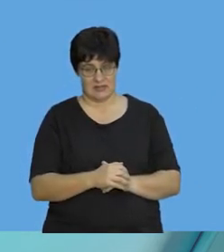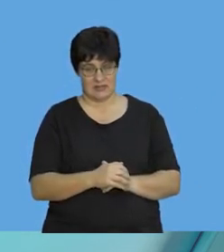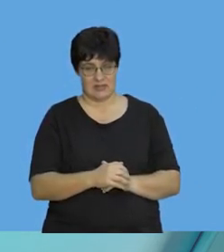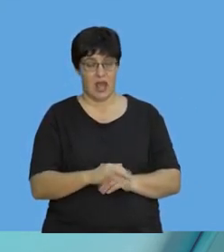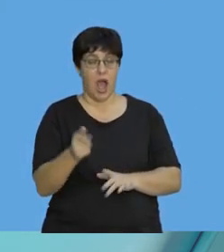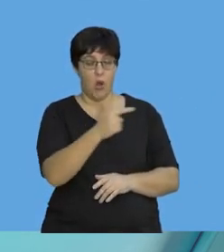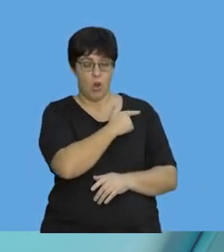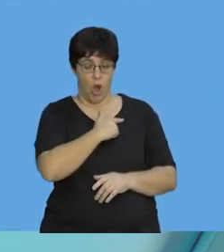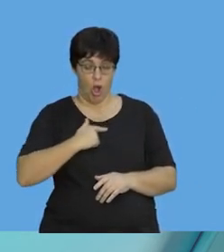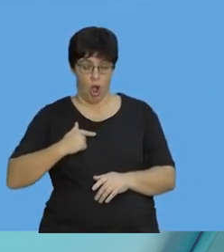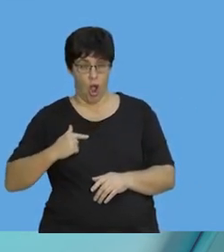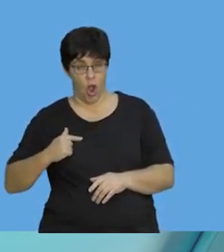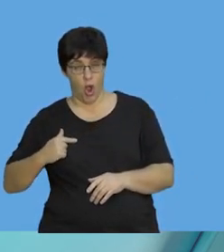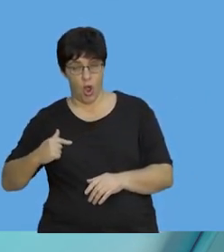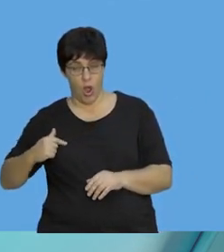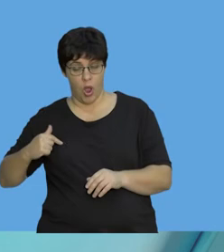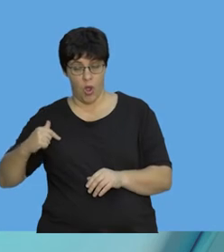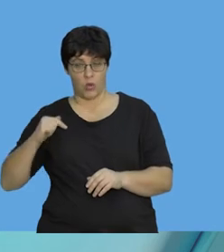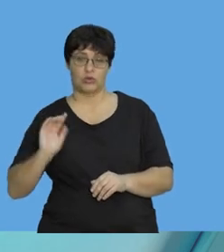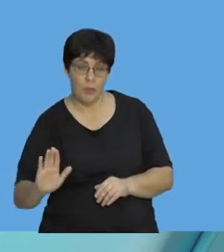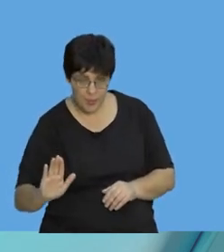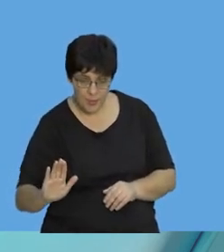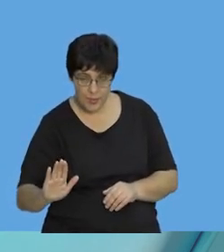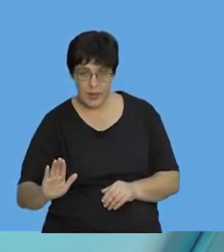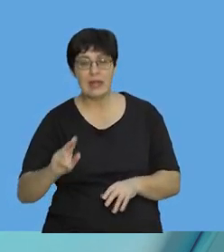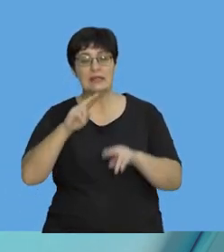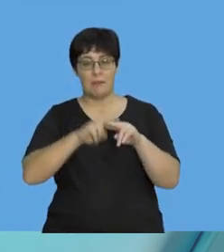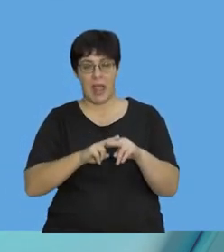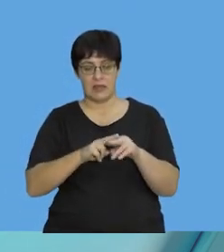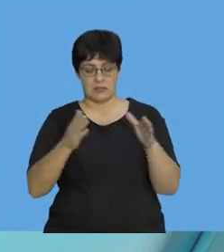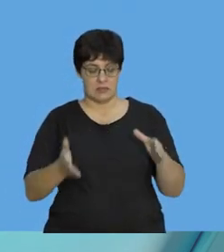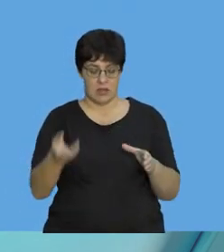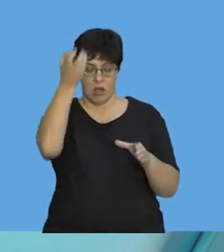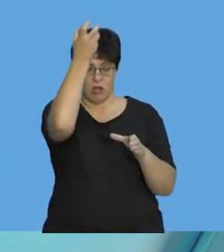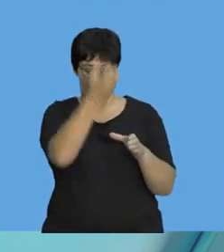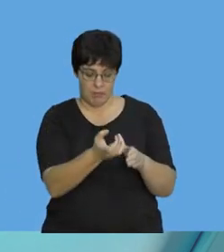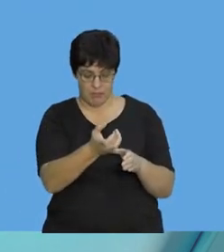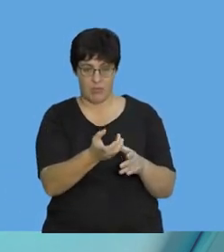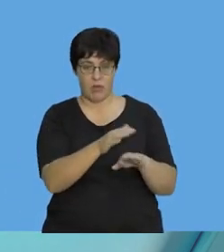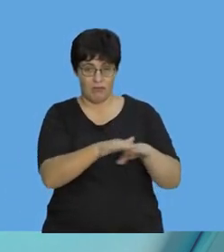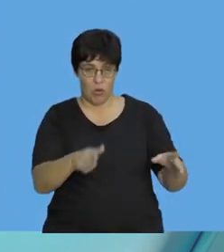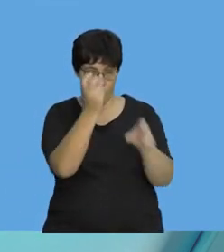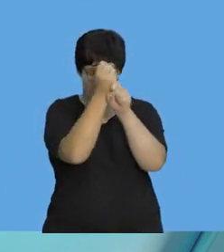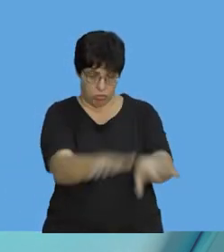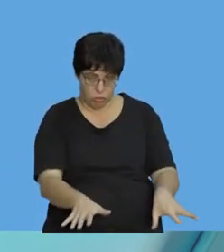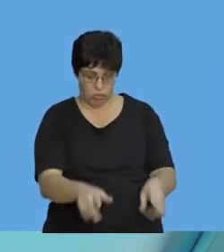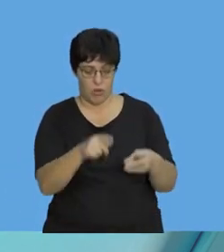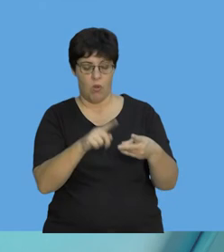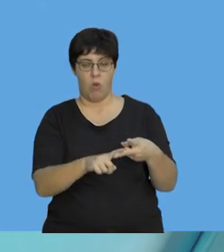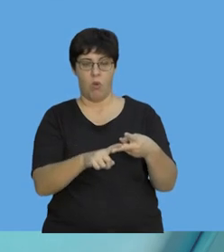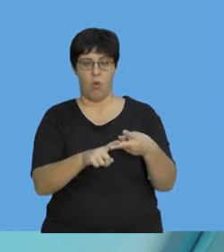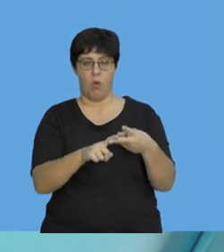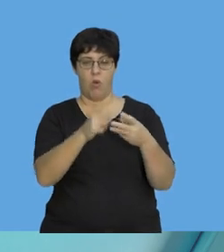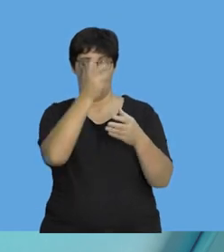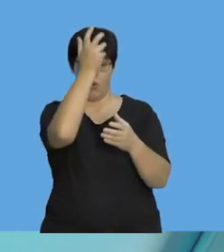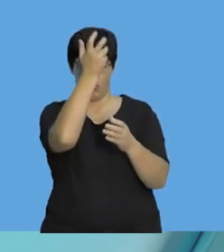How long it takes to stop is dependent on what it falls into. So, the longer we can